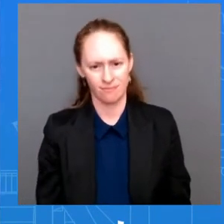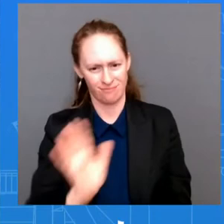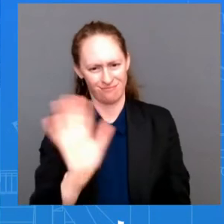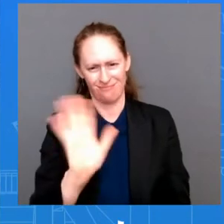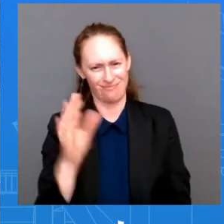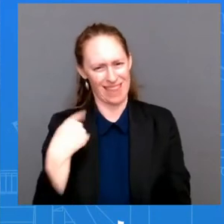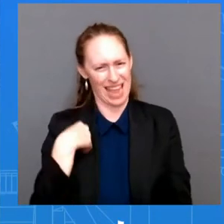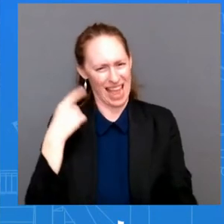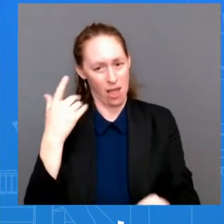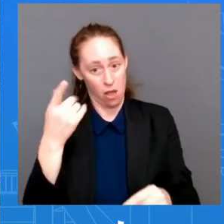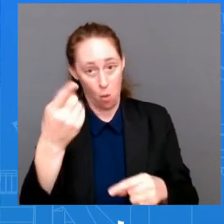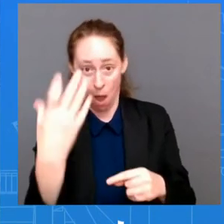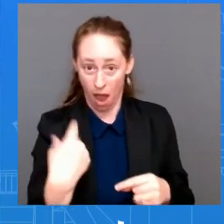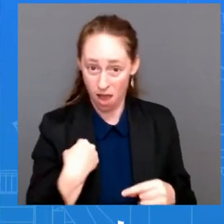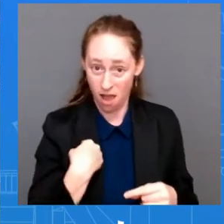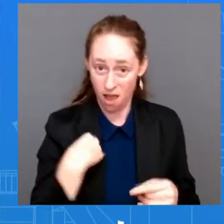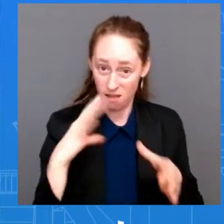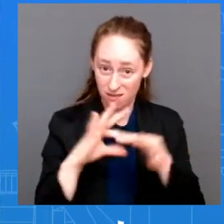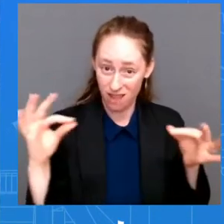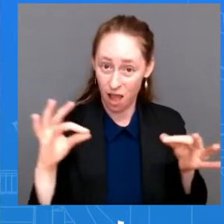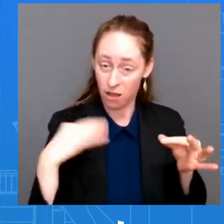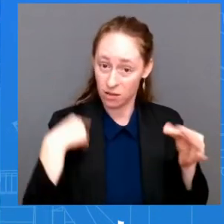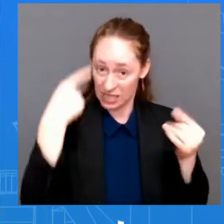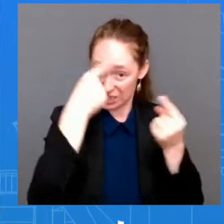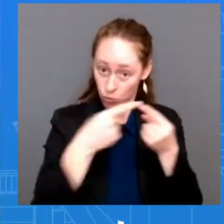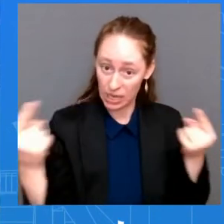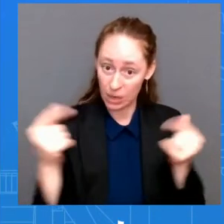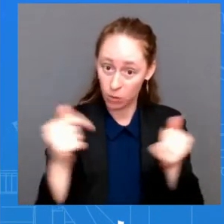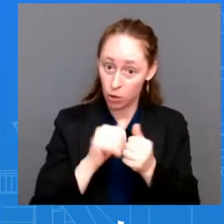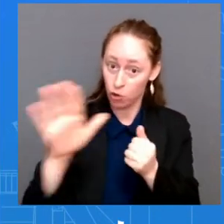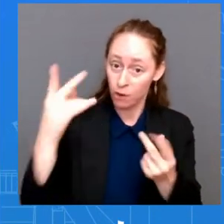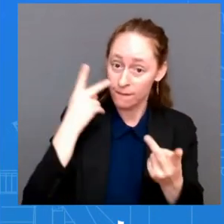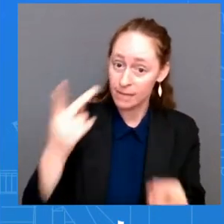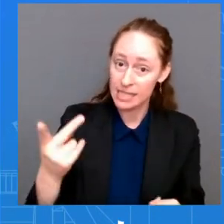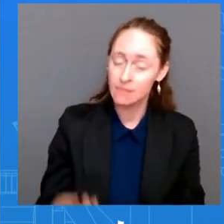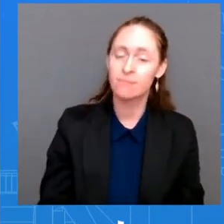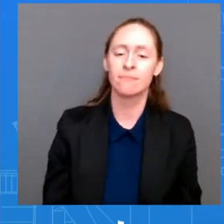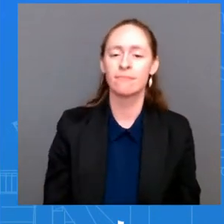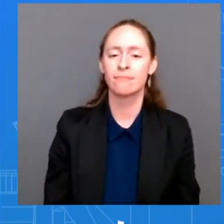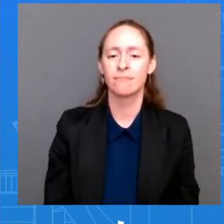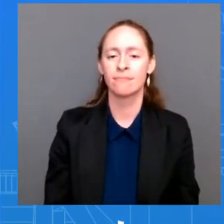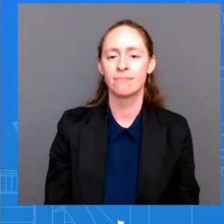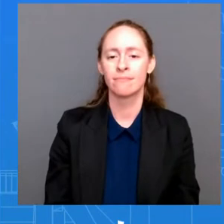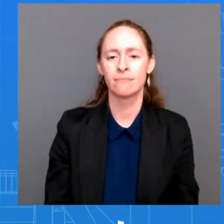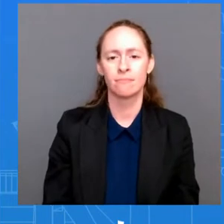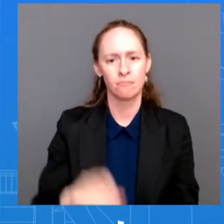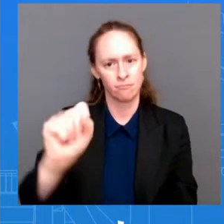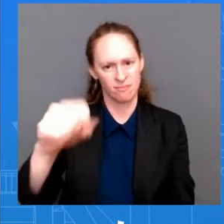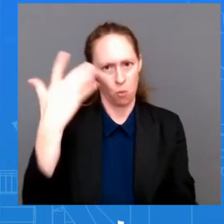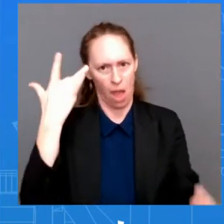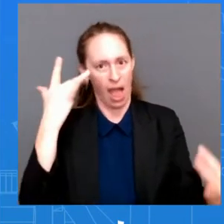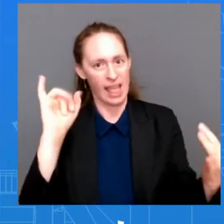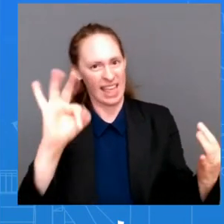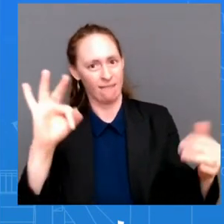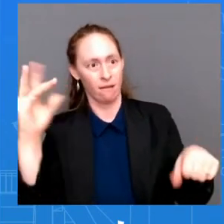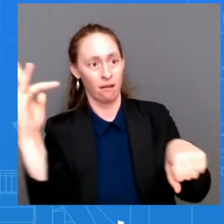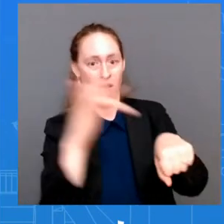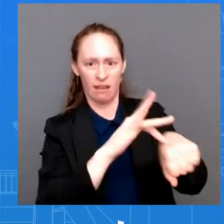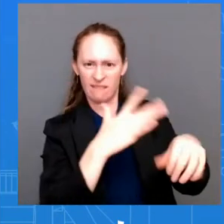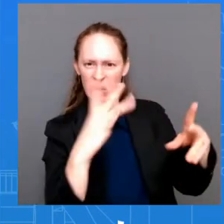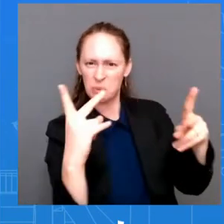conversation we're just having now, it would cause more attention. Mr. All right. So two things. One, there's been no